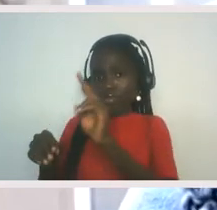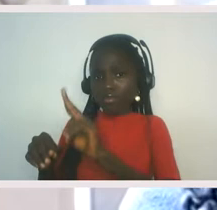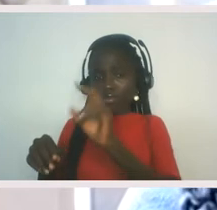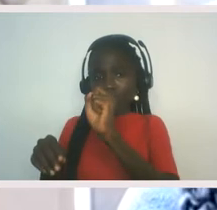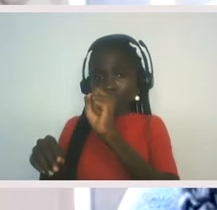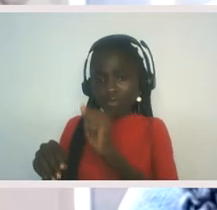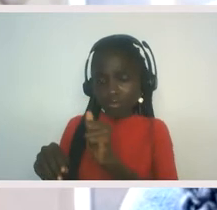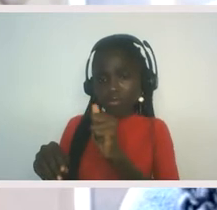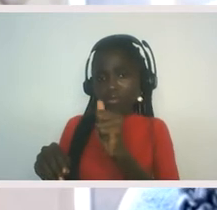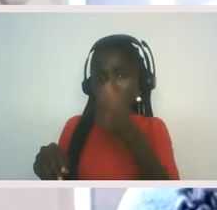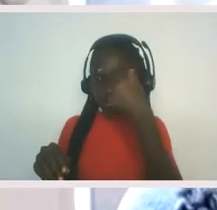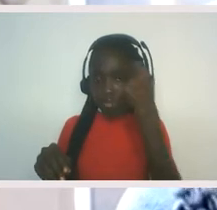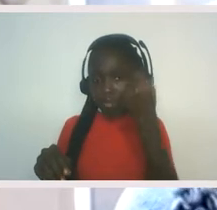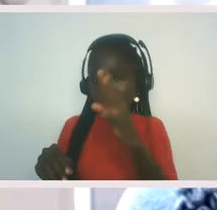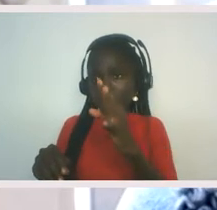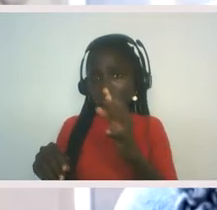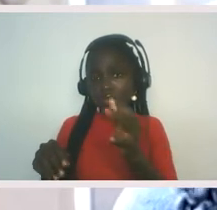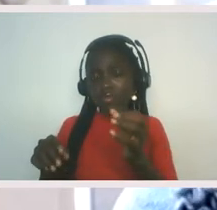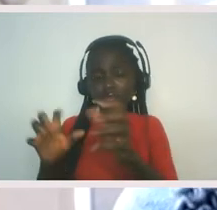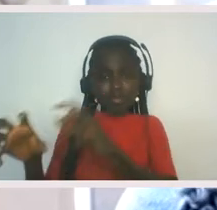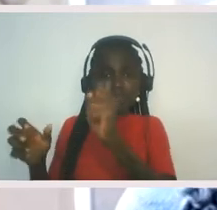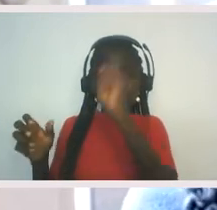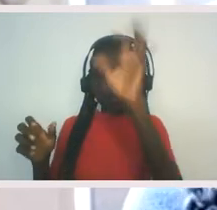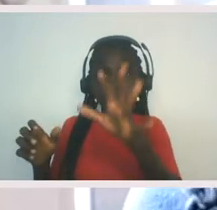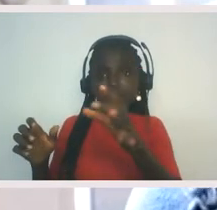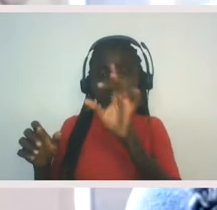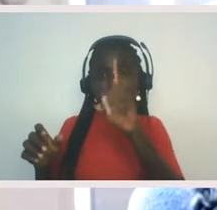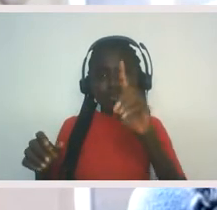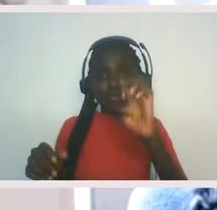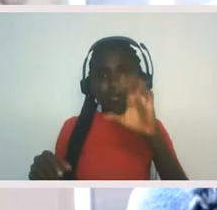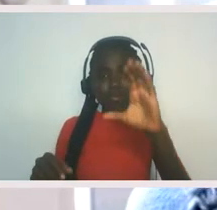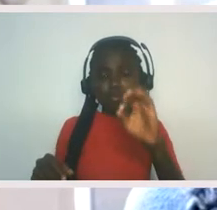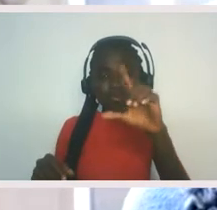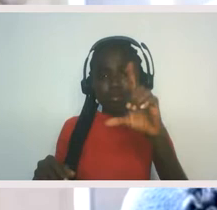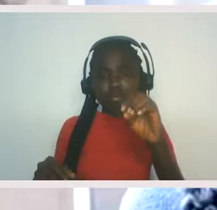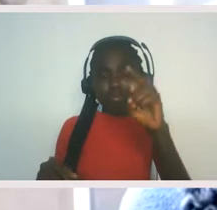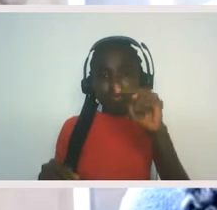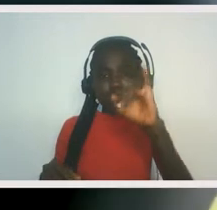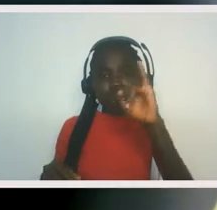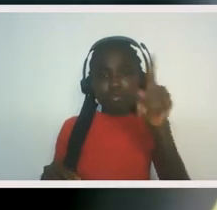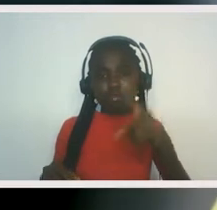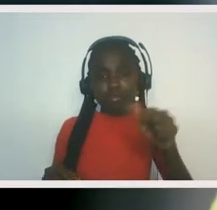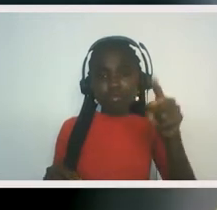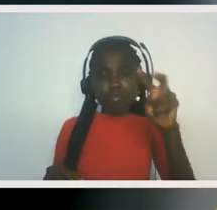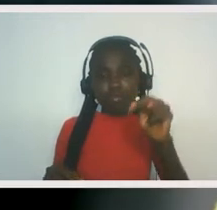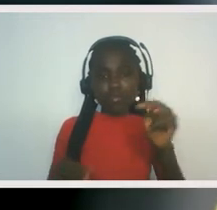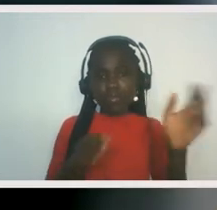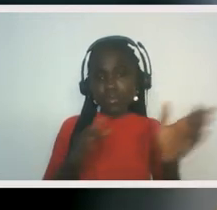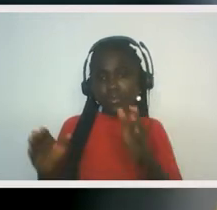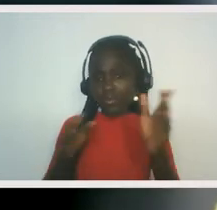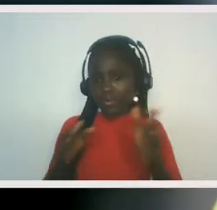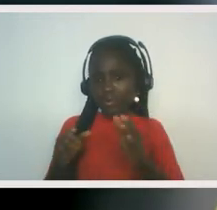decolonization process. What would be your big sisterly advice? Um,